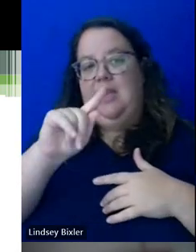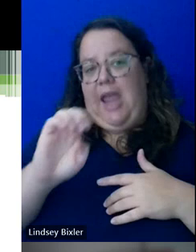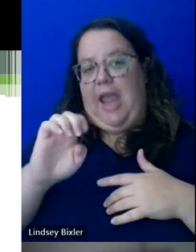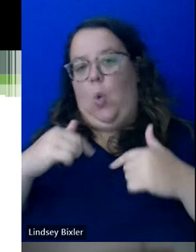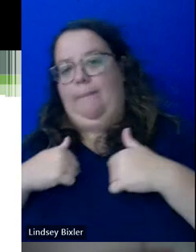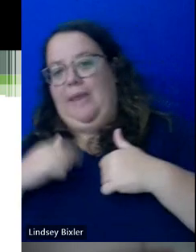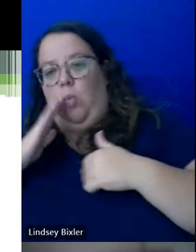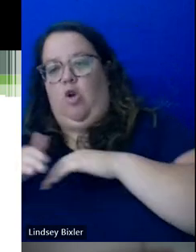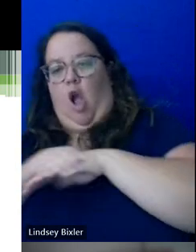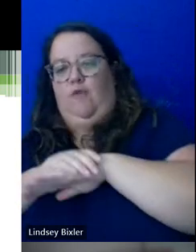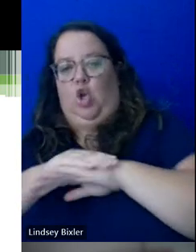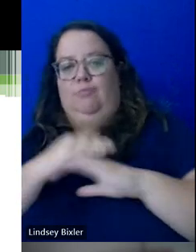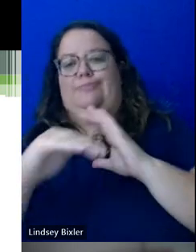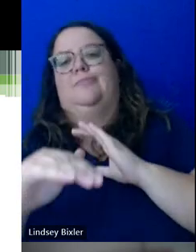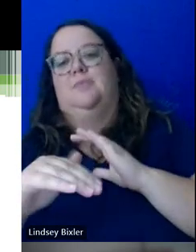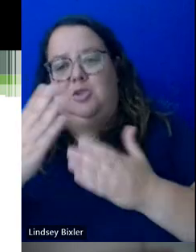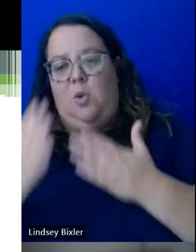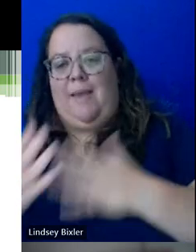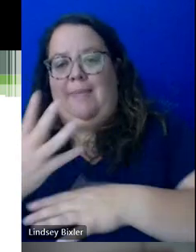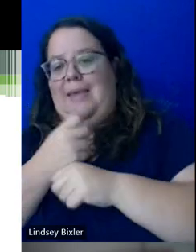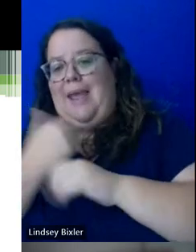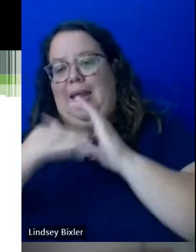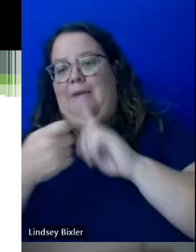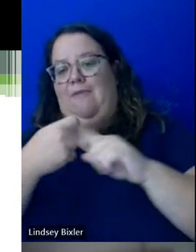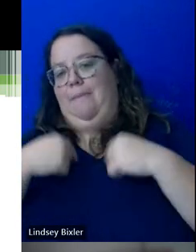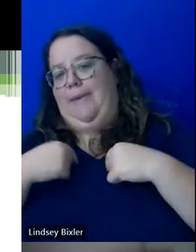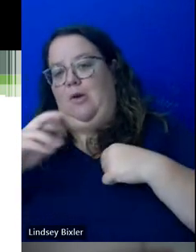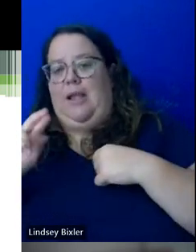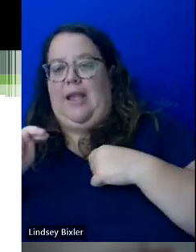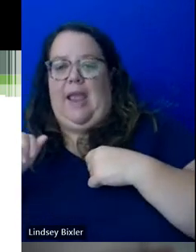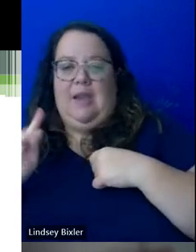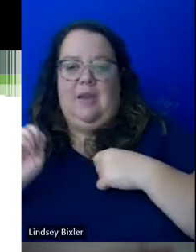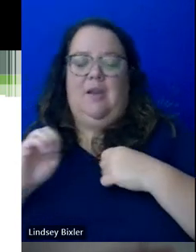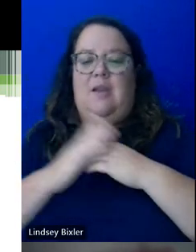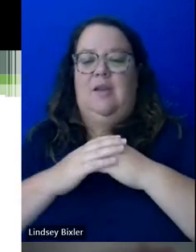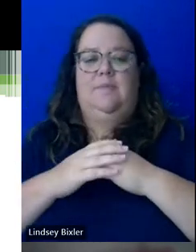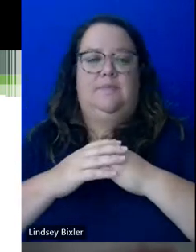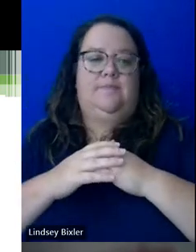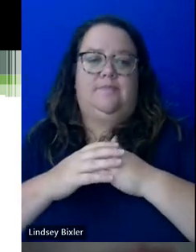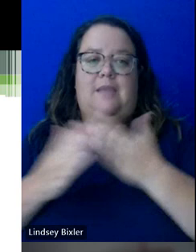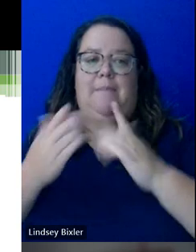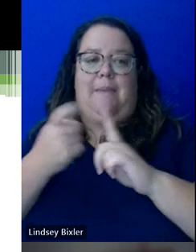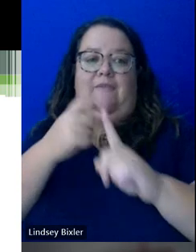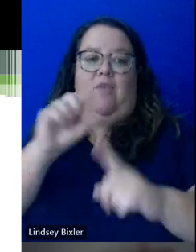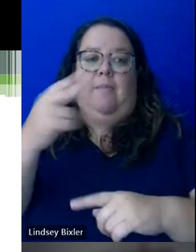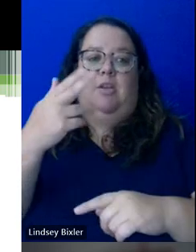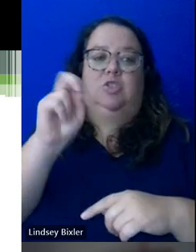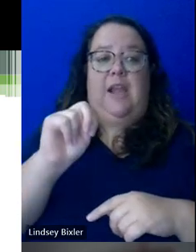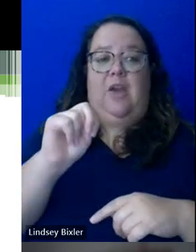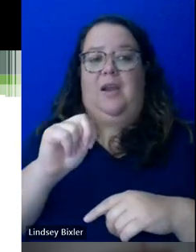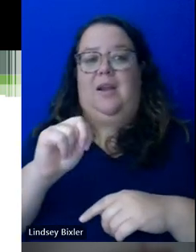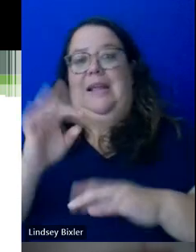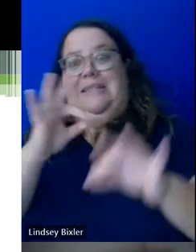for specialists. And so, you might get an email from me. So, it might not, it might be from Sharon versus Student Accessibility